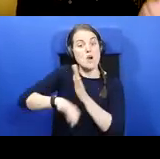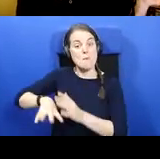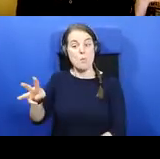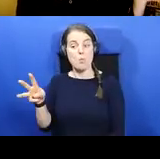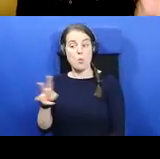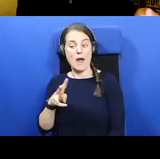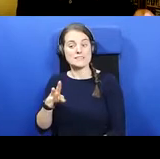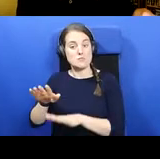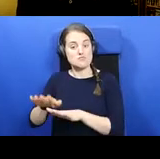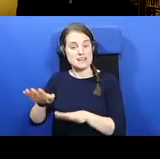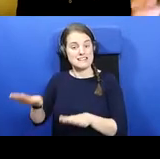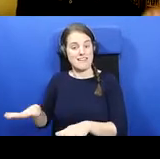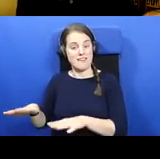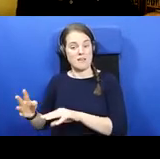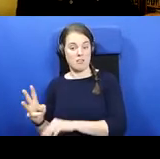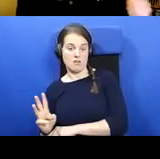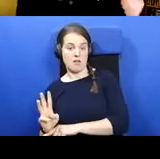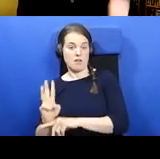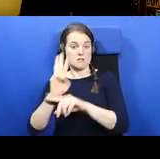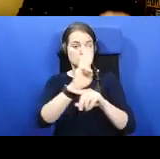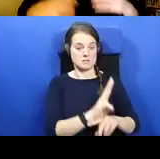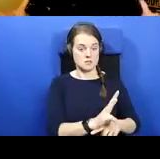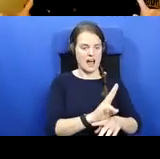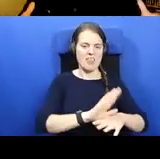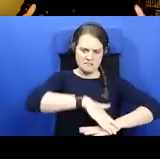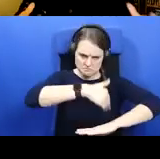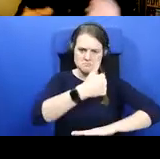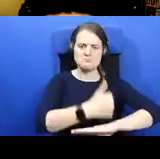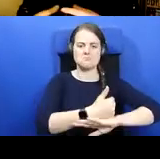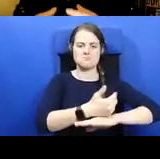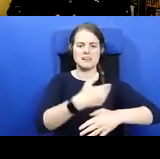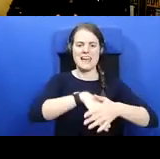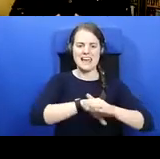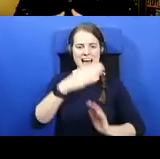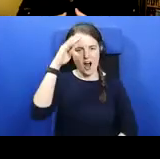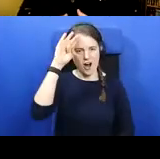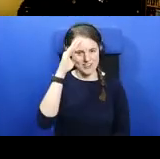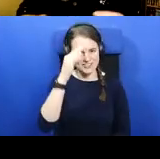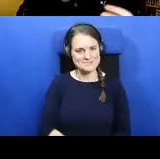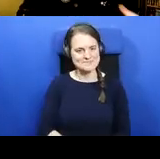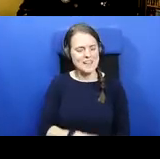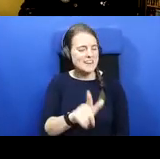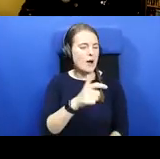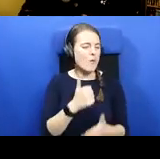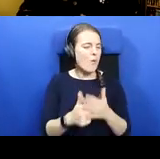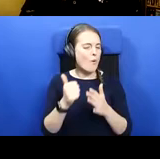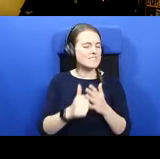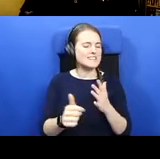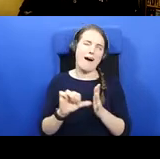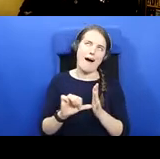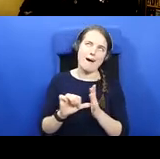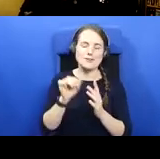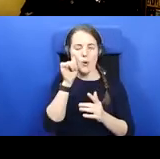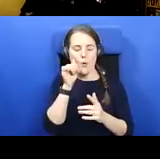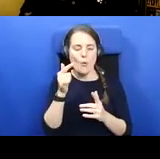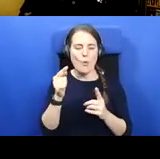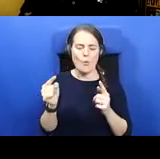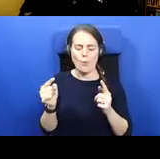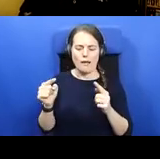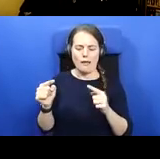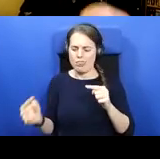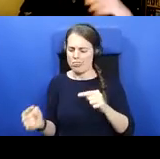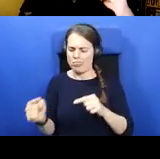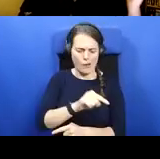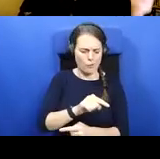established their foundation in Ireland. Now, a lot of the time, it's very hard for us to know which direction the travel is taking